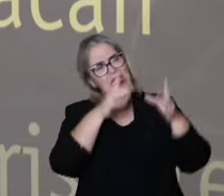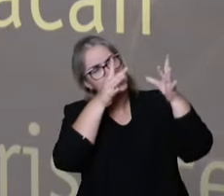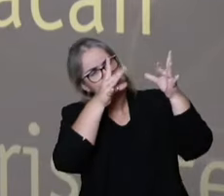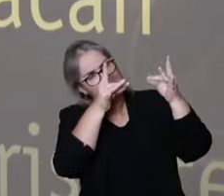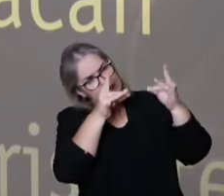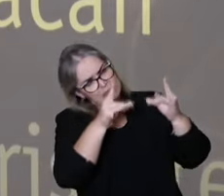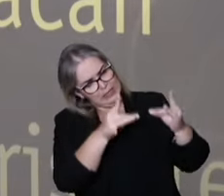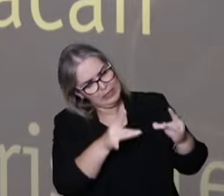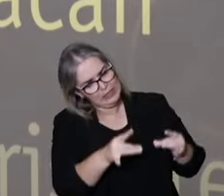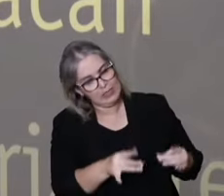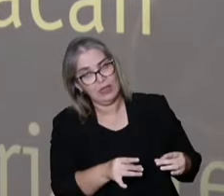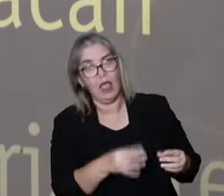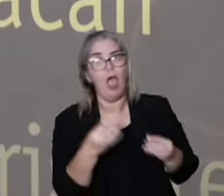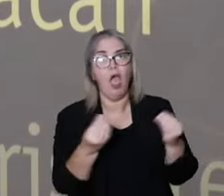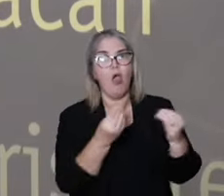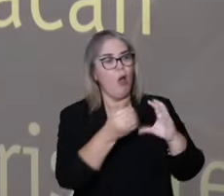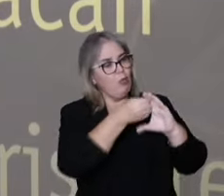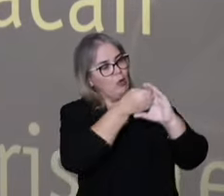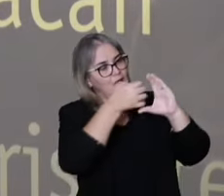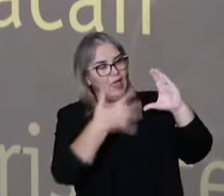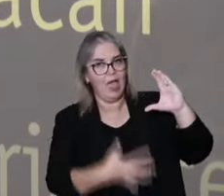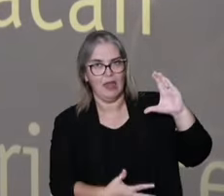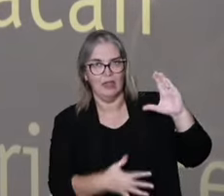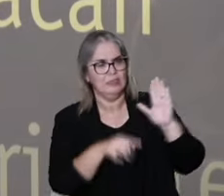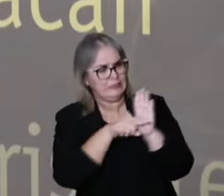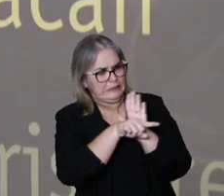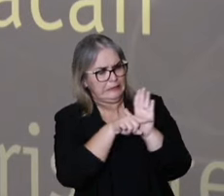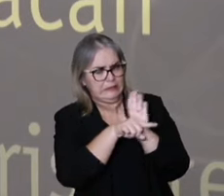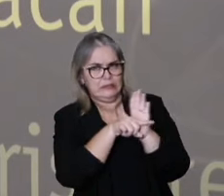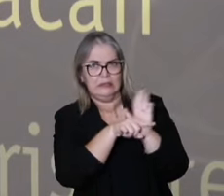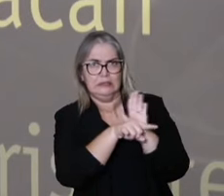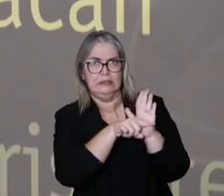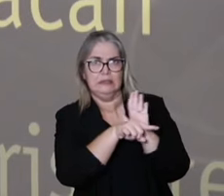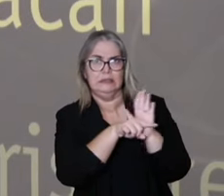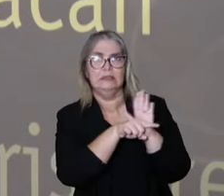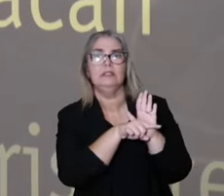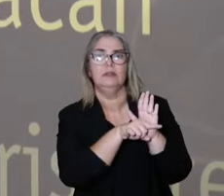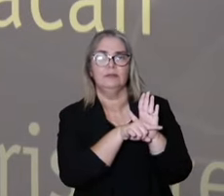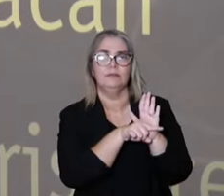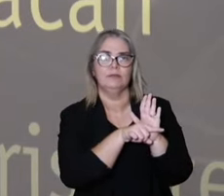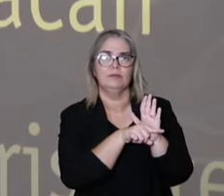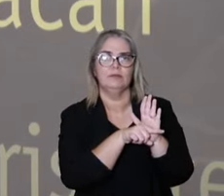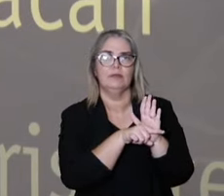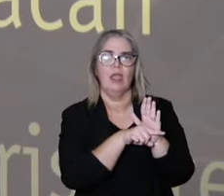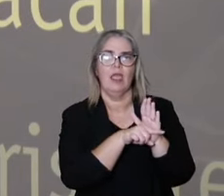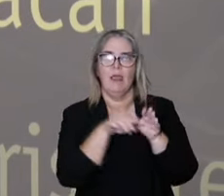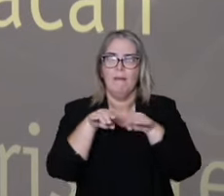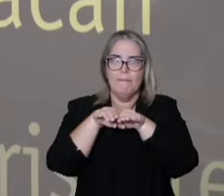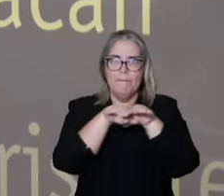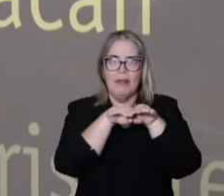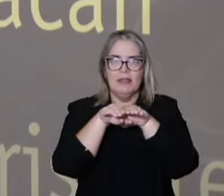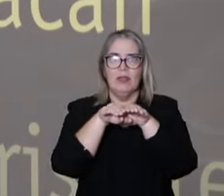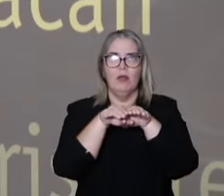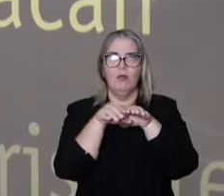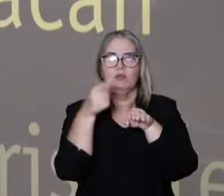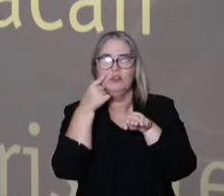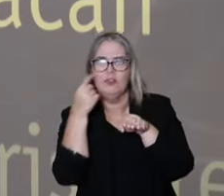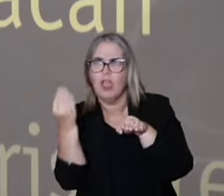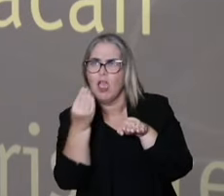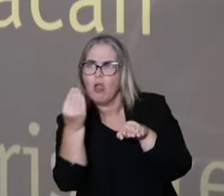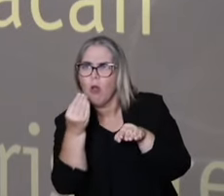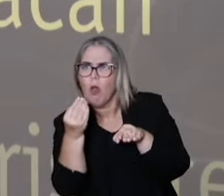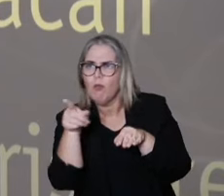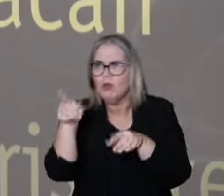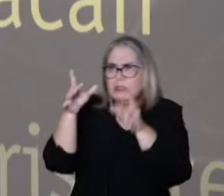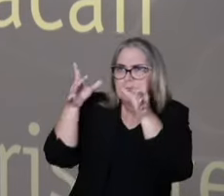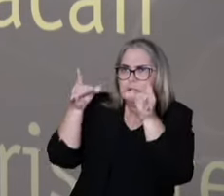And this unfolds due diagnosis and patterns